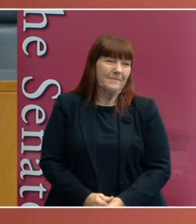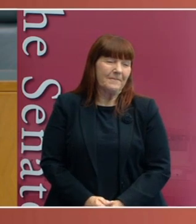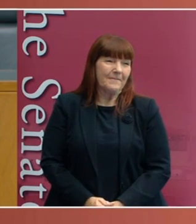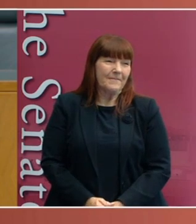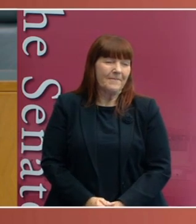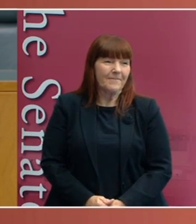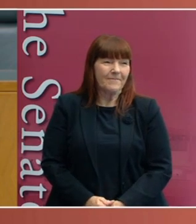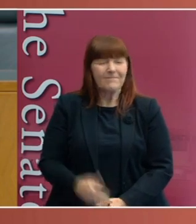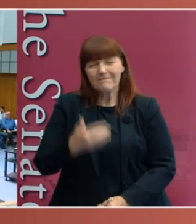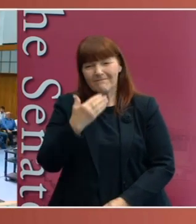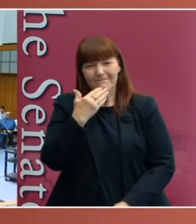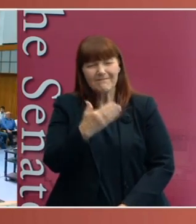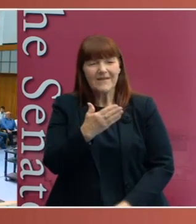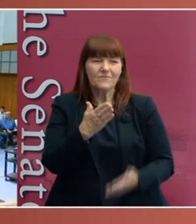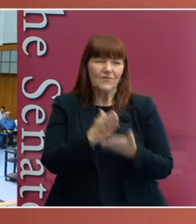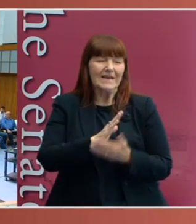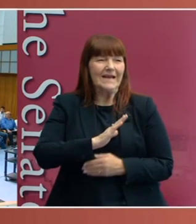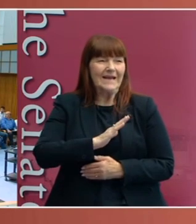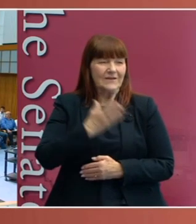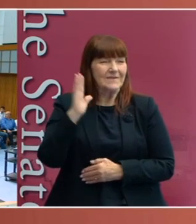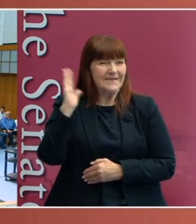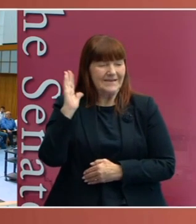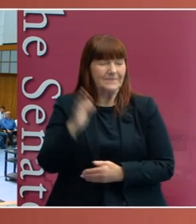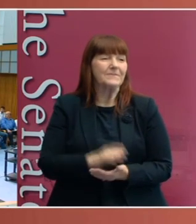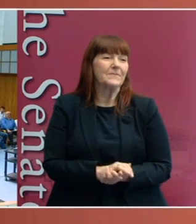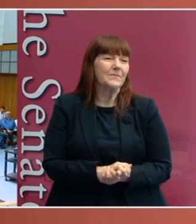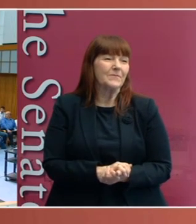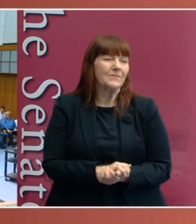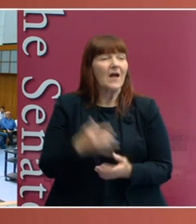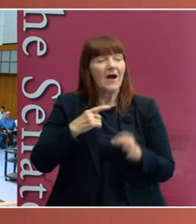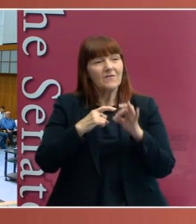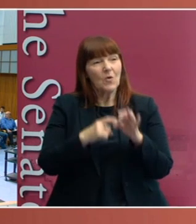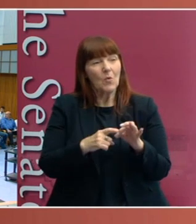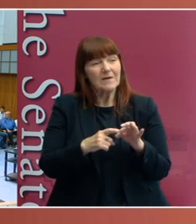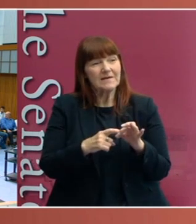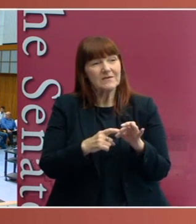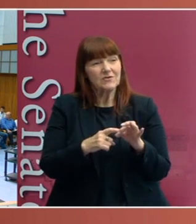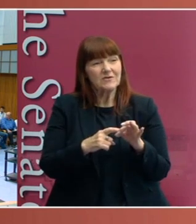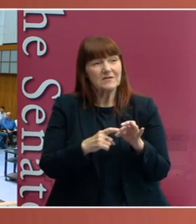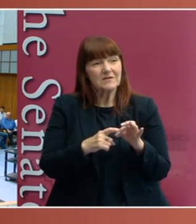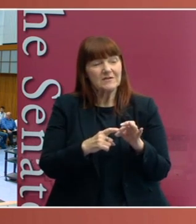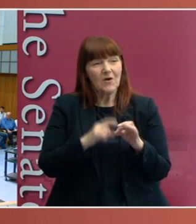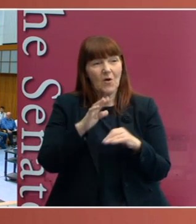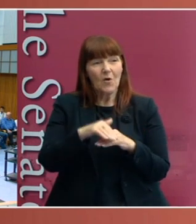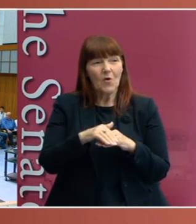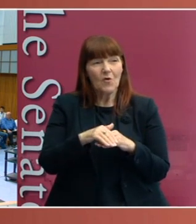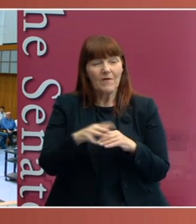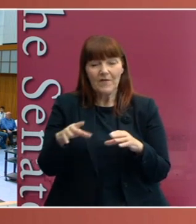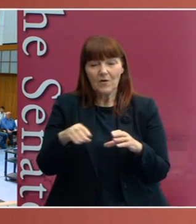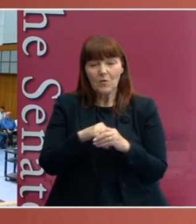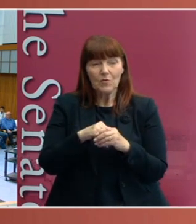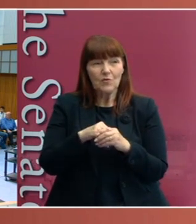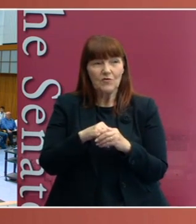Thank you very much for an interesting talk, Professor Toomey. I have a question about the inclusion of the term